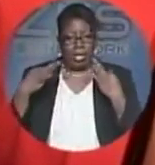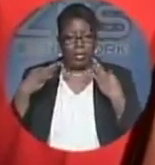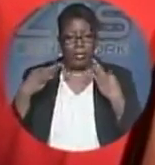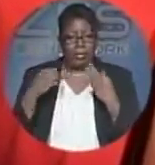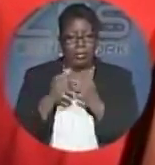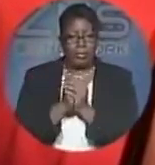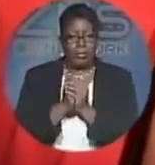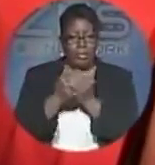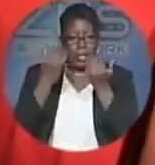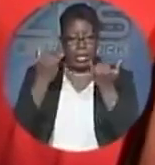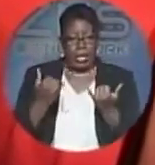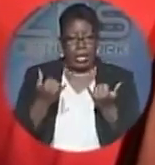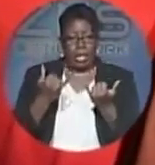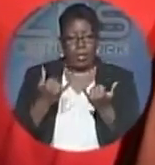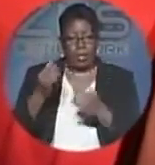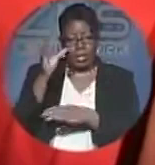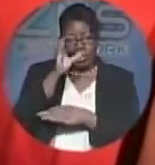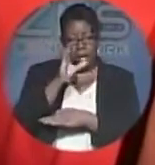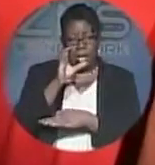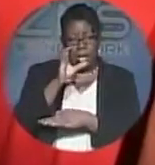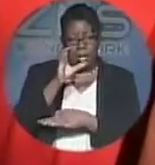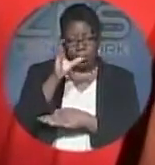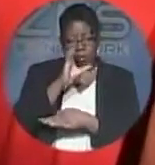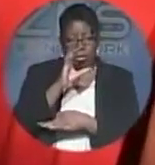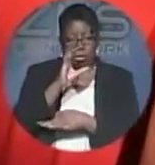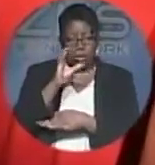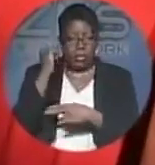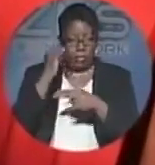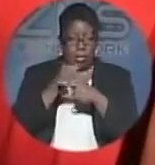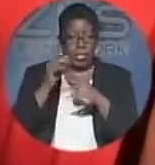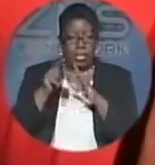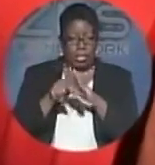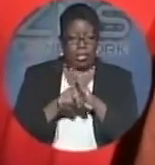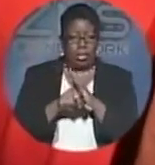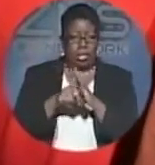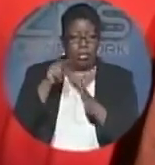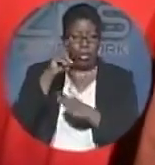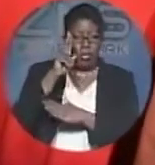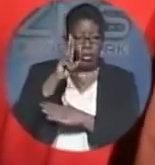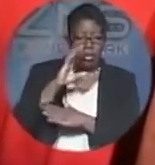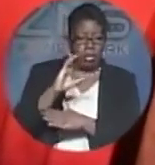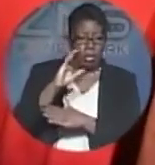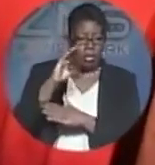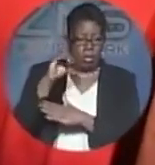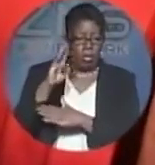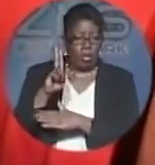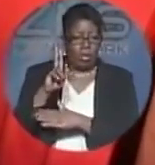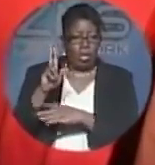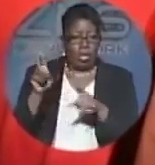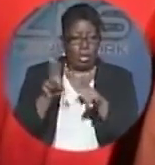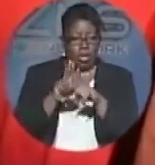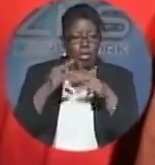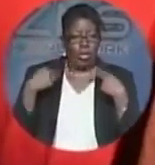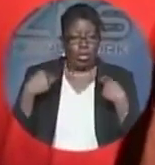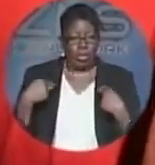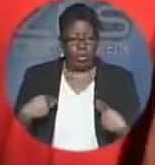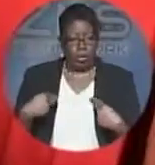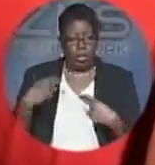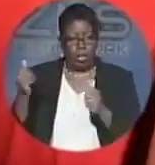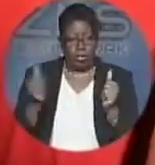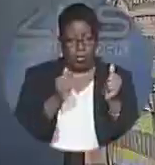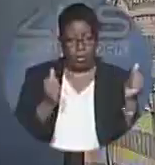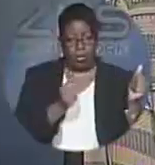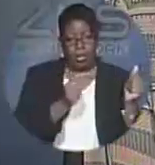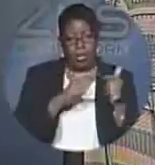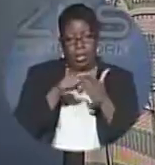matter is now currently under active police investigation. The team from CDU along with Uniform are actively pursuing this matter at this